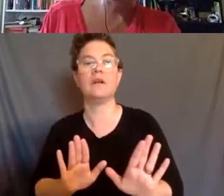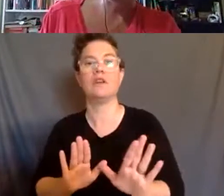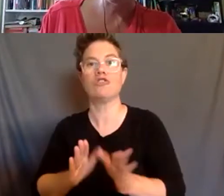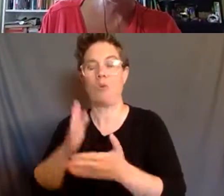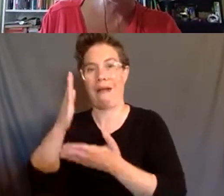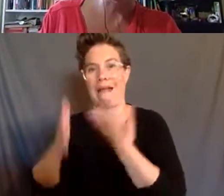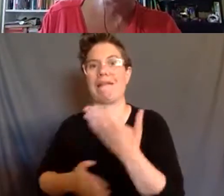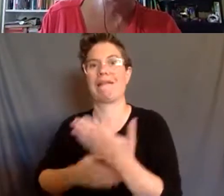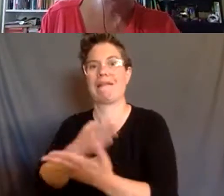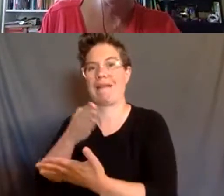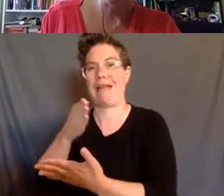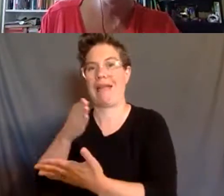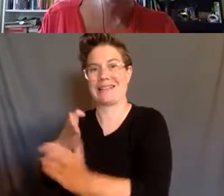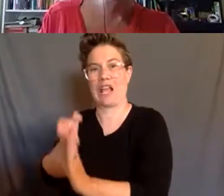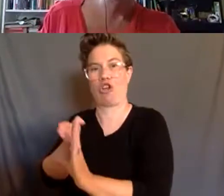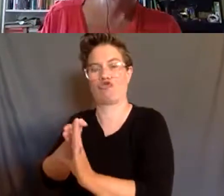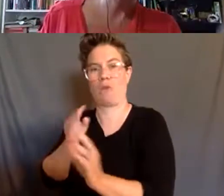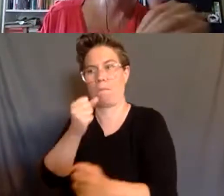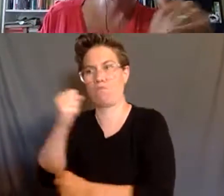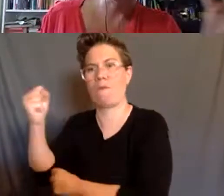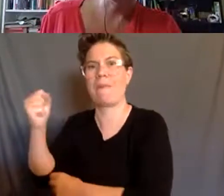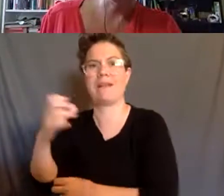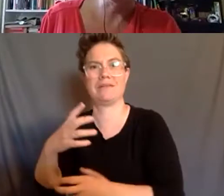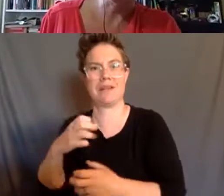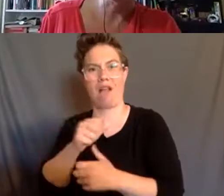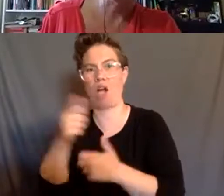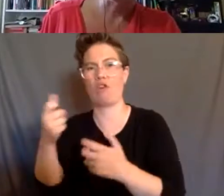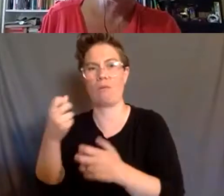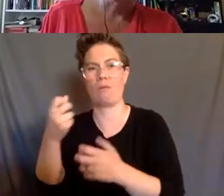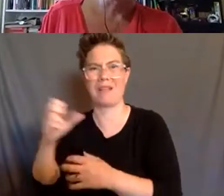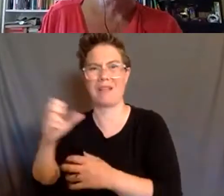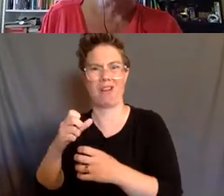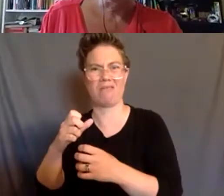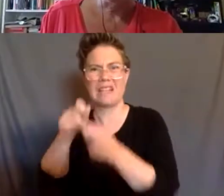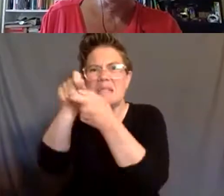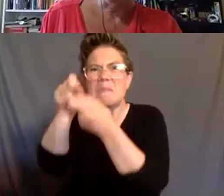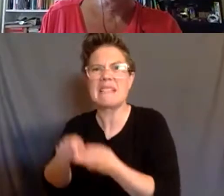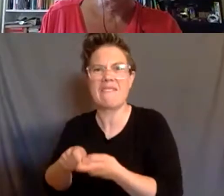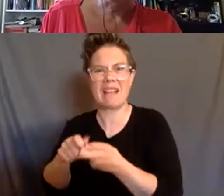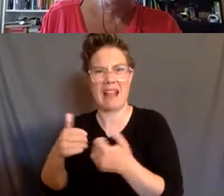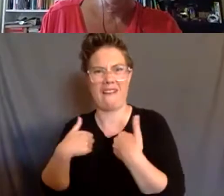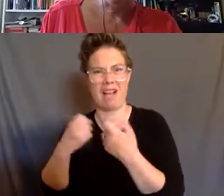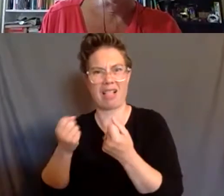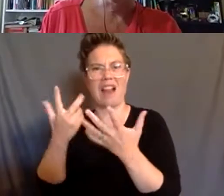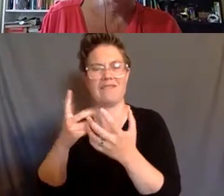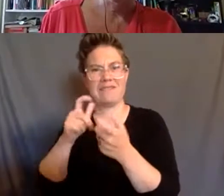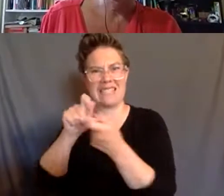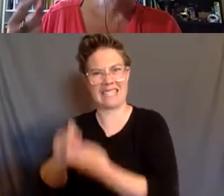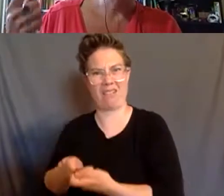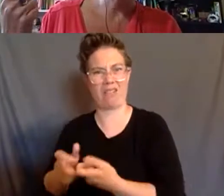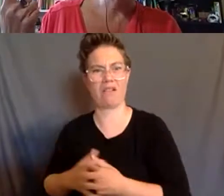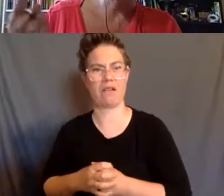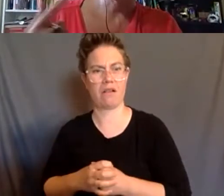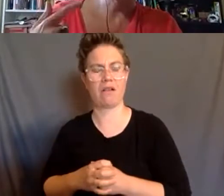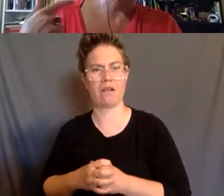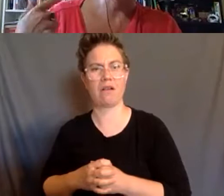mad movements are very, very nuanced. It's not a monolithic movement. But what I mean by carceral sanism is